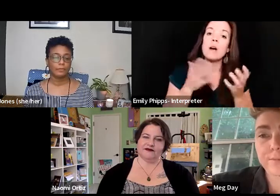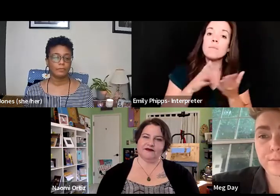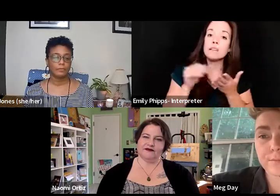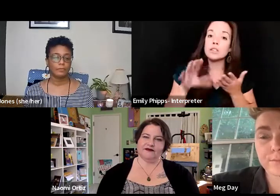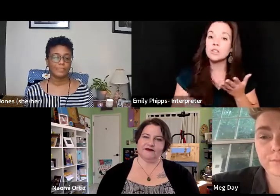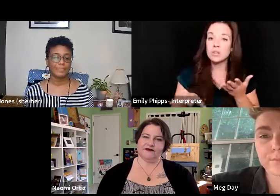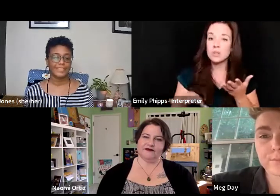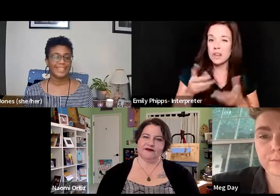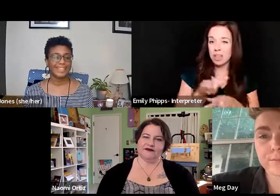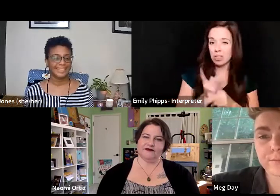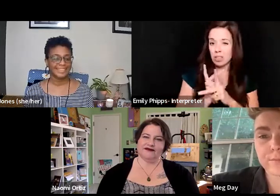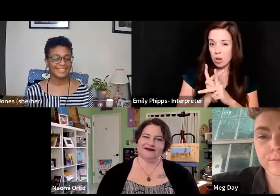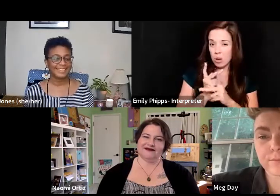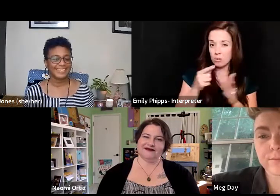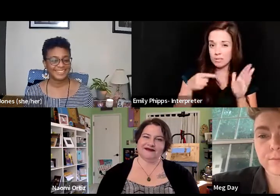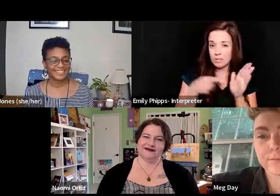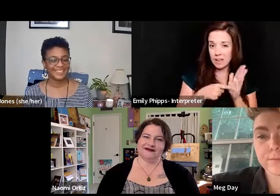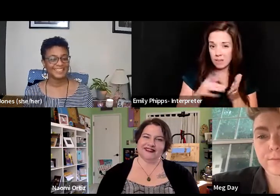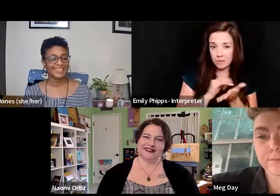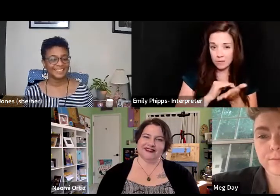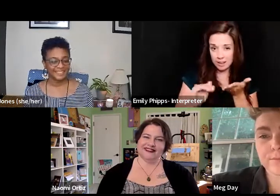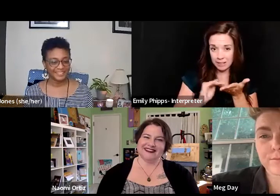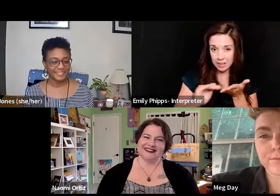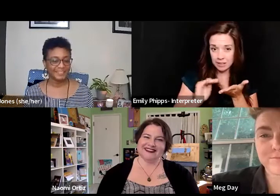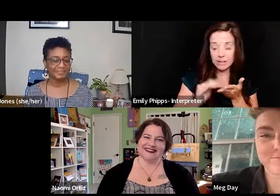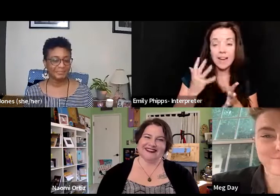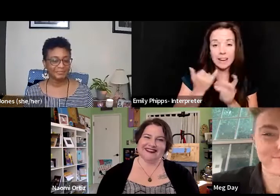debt forgiven, and I want everyone else's to be forgiven.